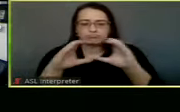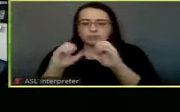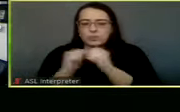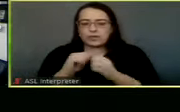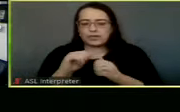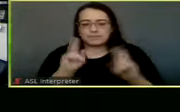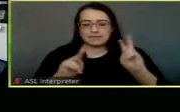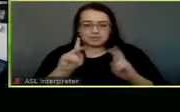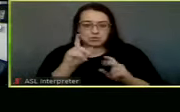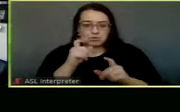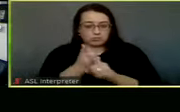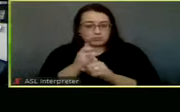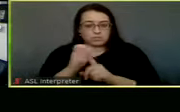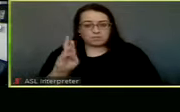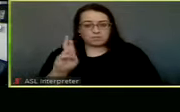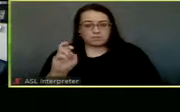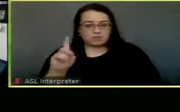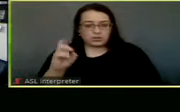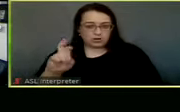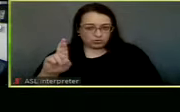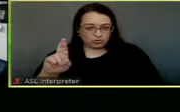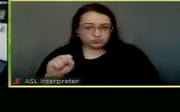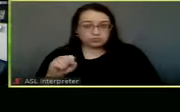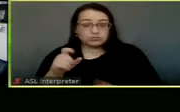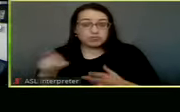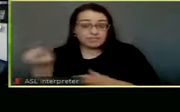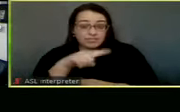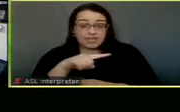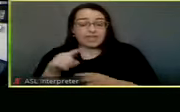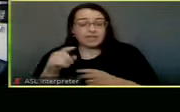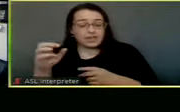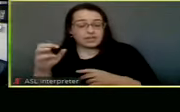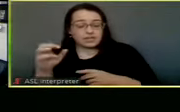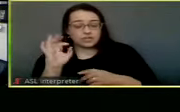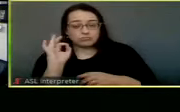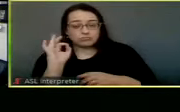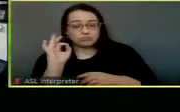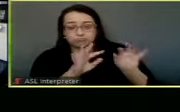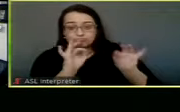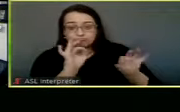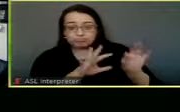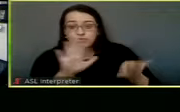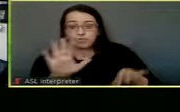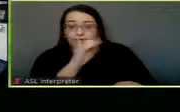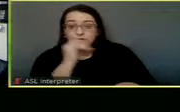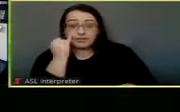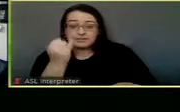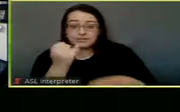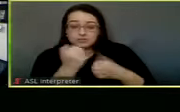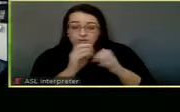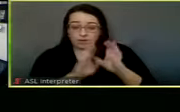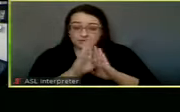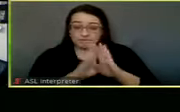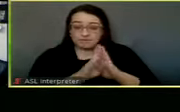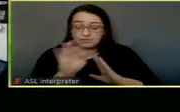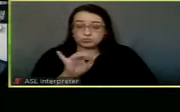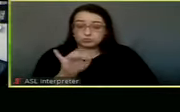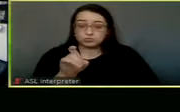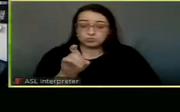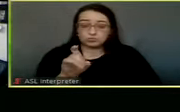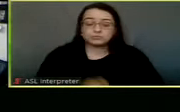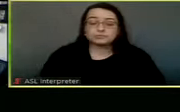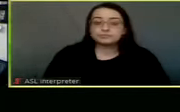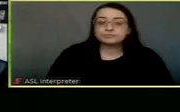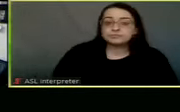the breeders and have they had conversations and input into developing this ordinance as well? Um,